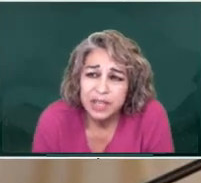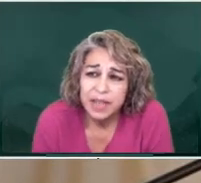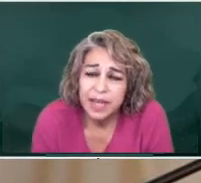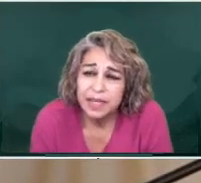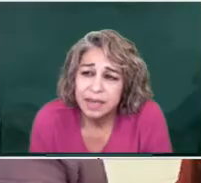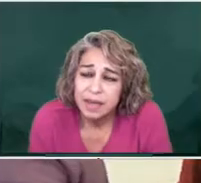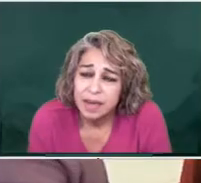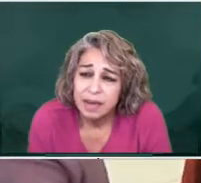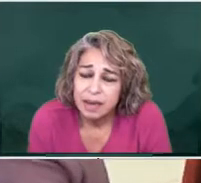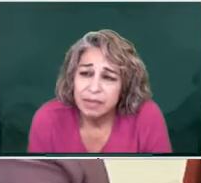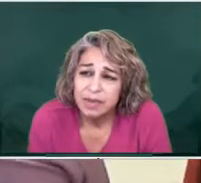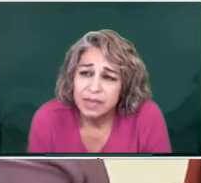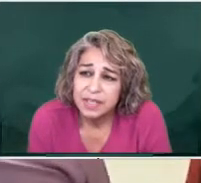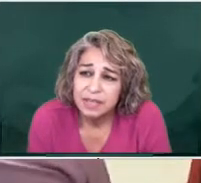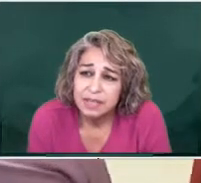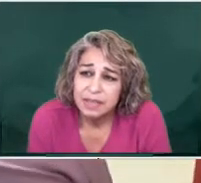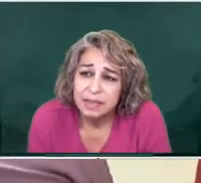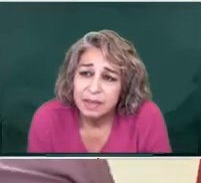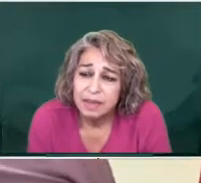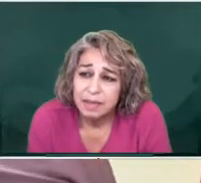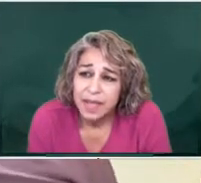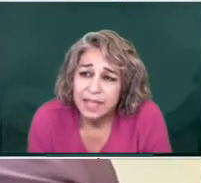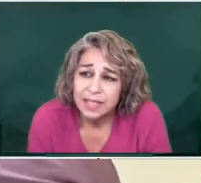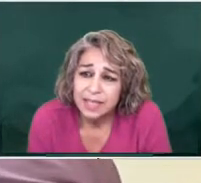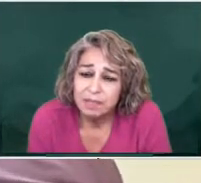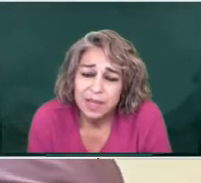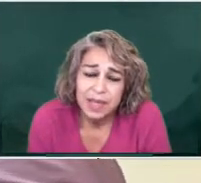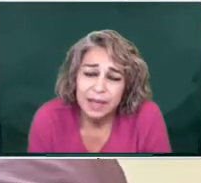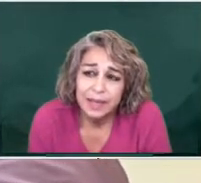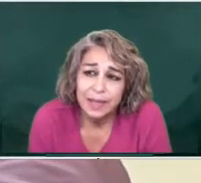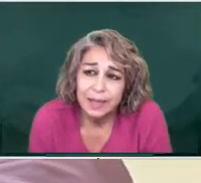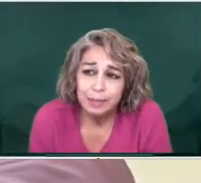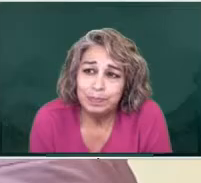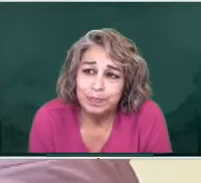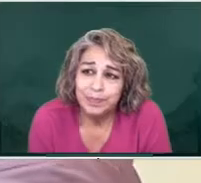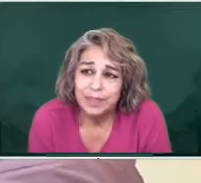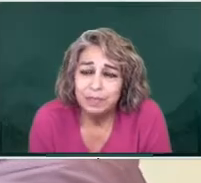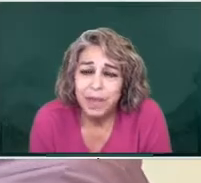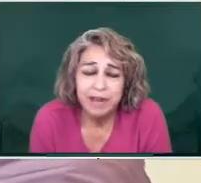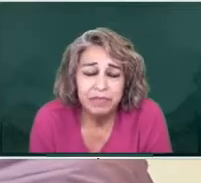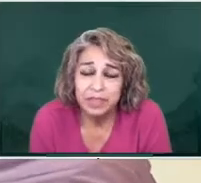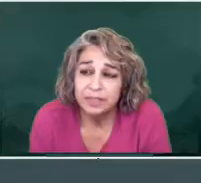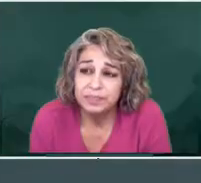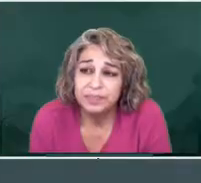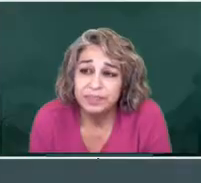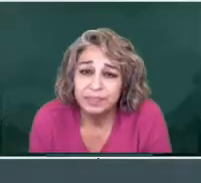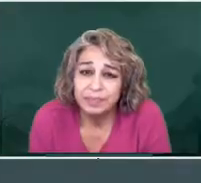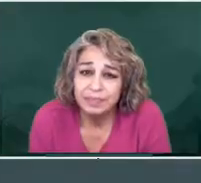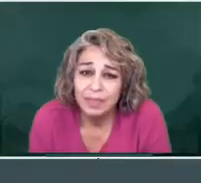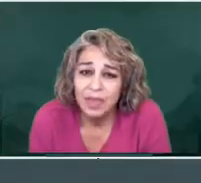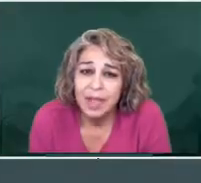attention that, of course, that it's something painful,